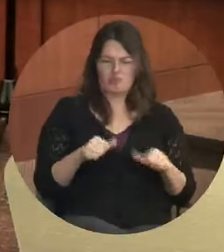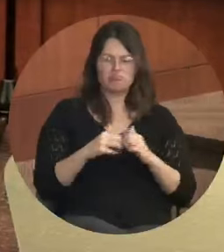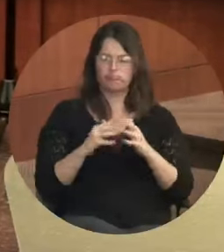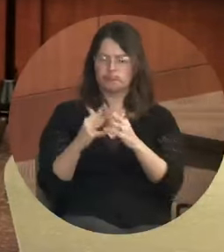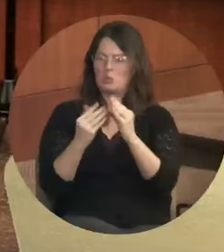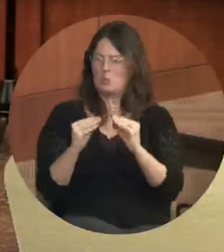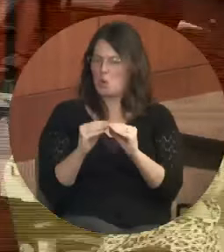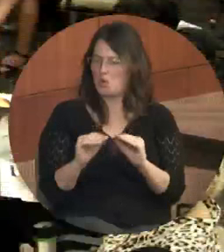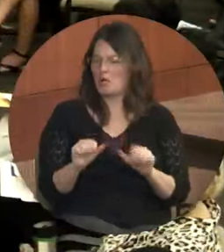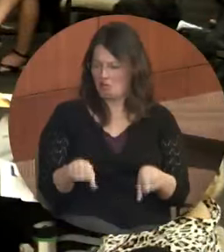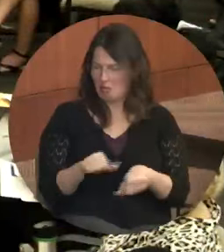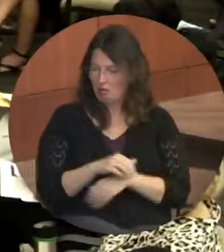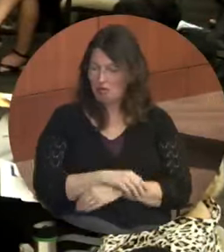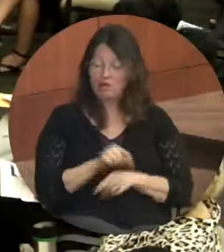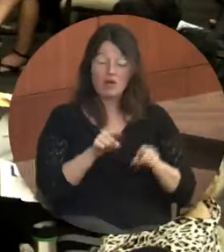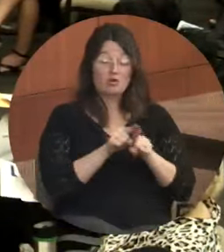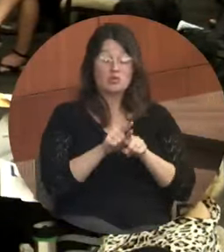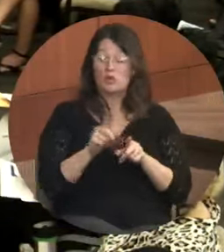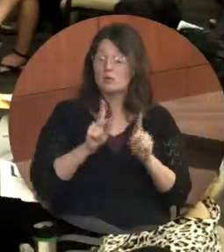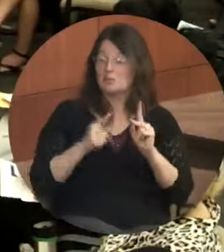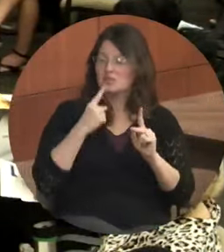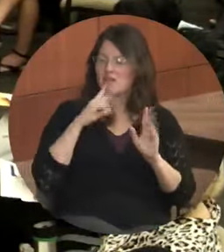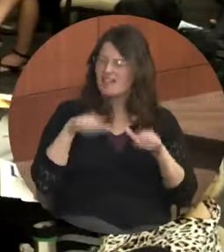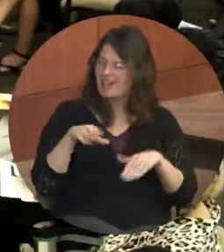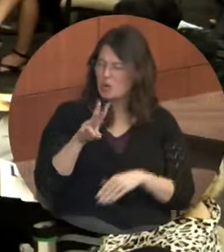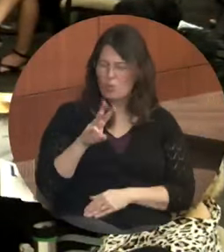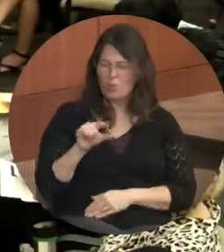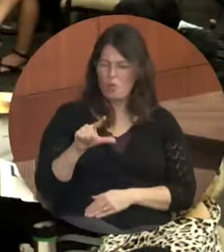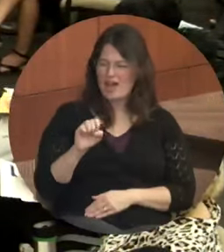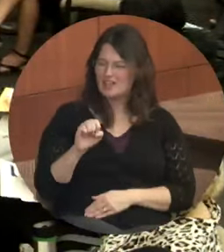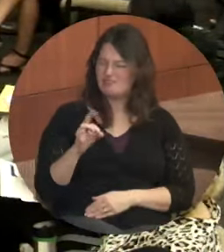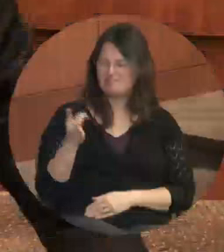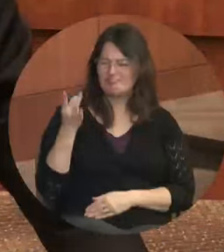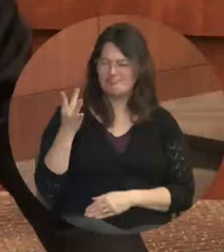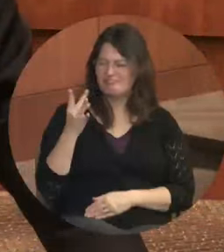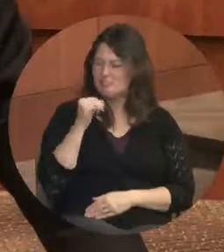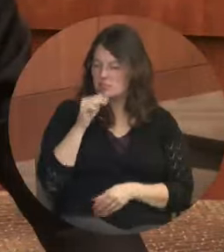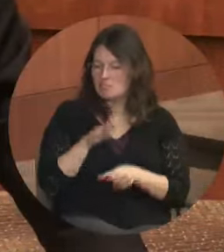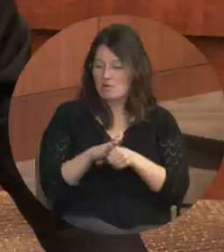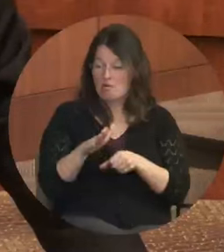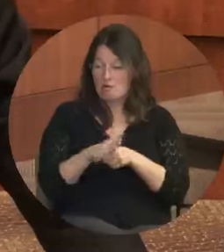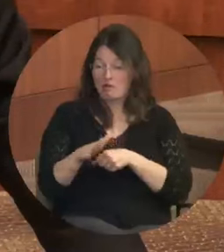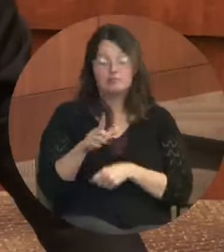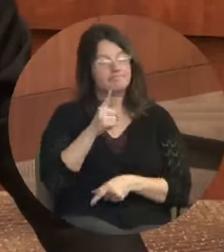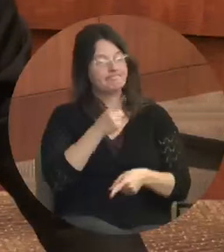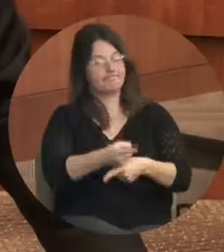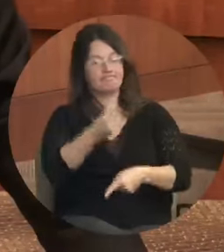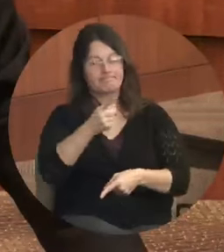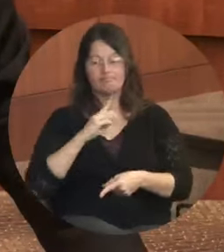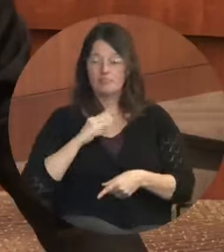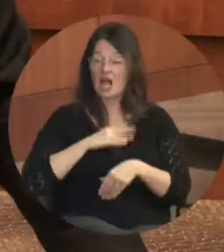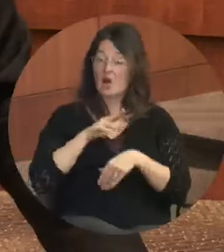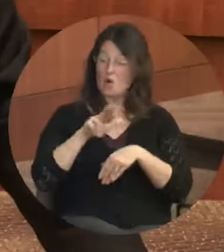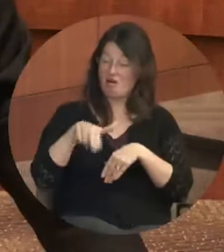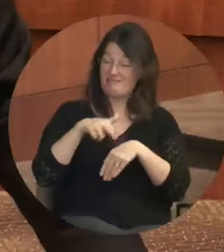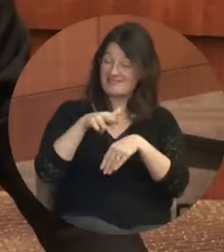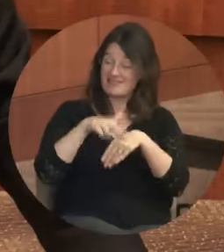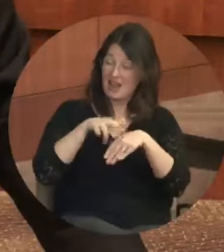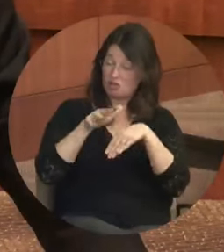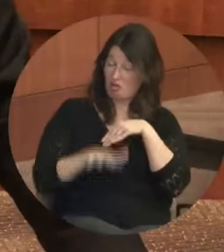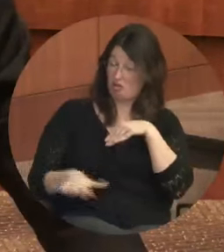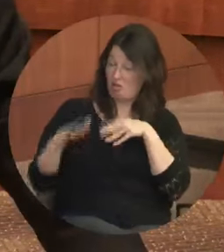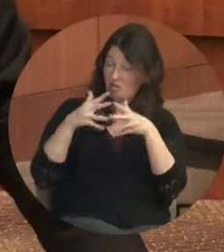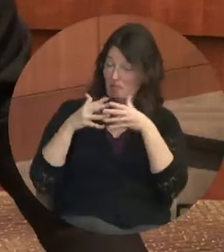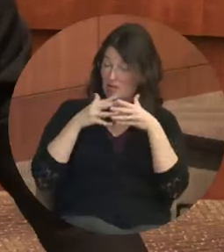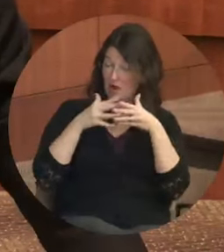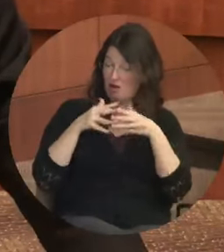need to do something about wages. And they're right. Our national minimum wage just doesn't keep up with the actual